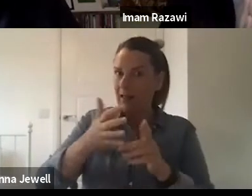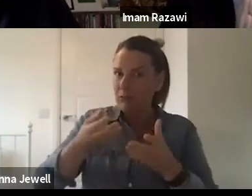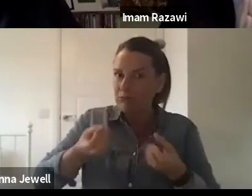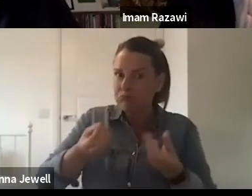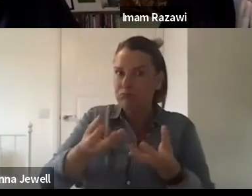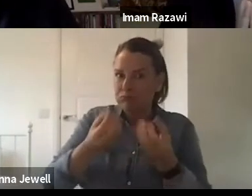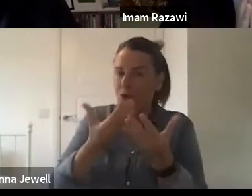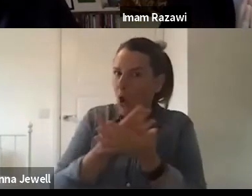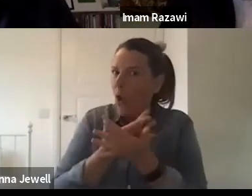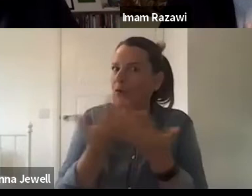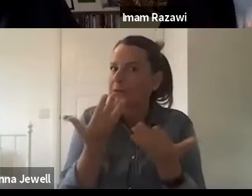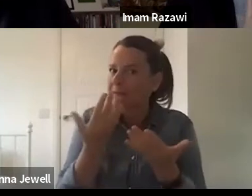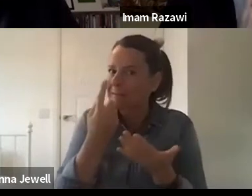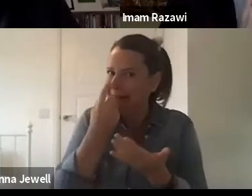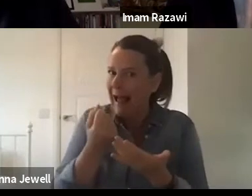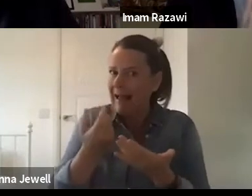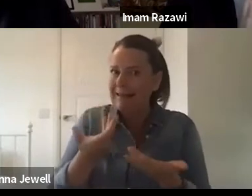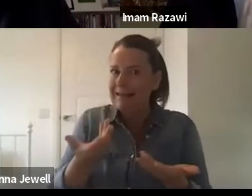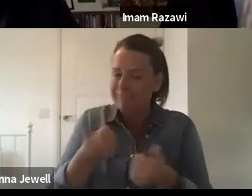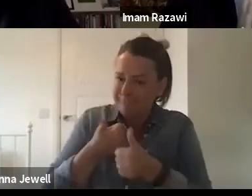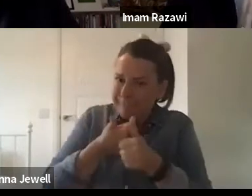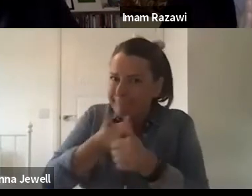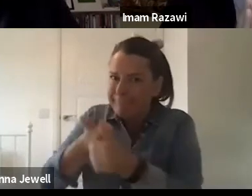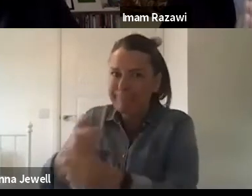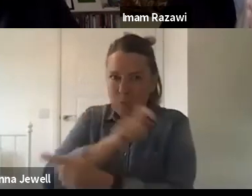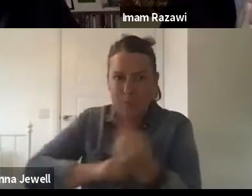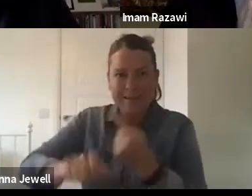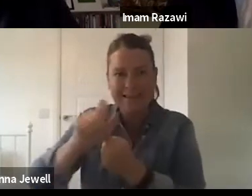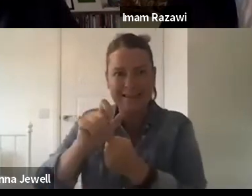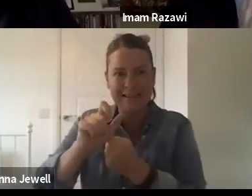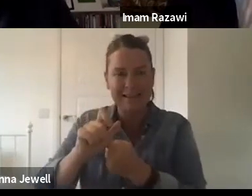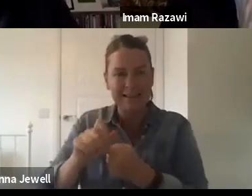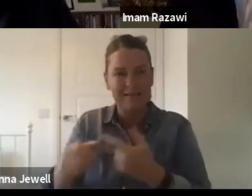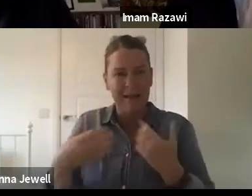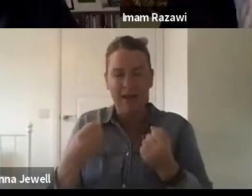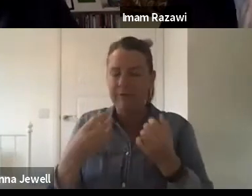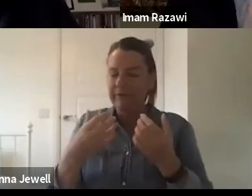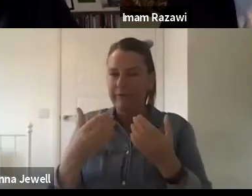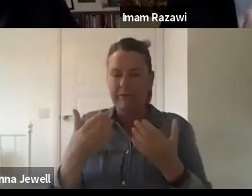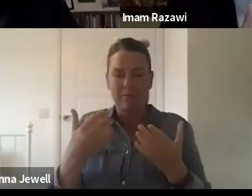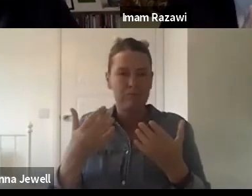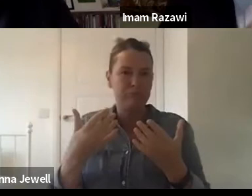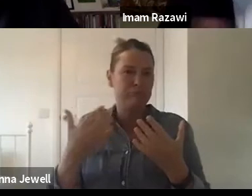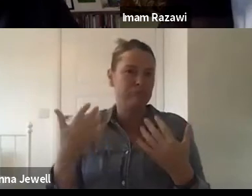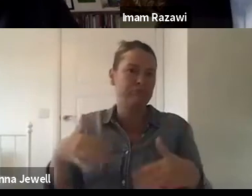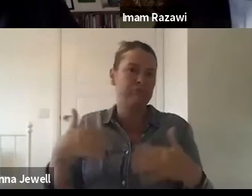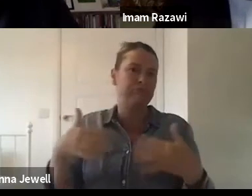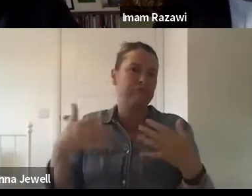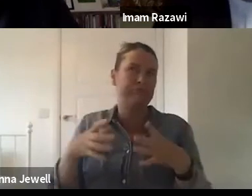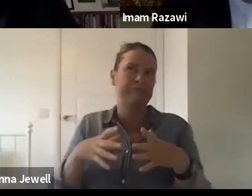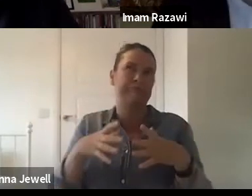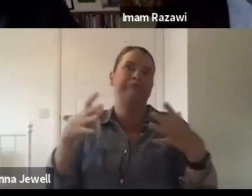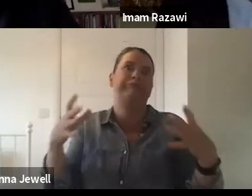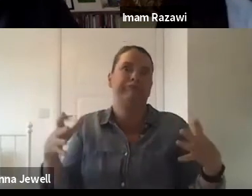strategy and this time spent on that, I think that there is a huge amount that can be developed for another world,